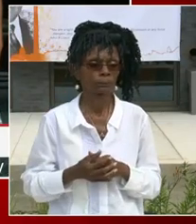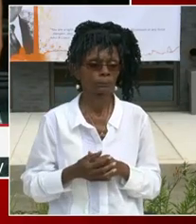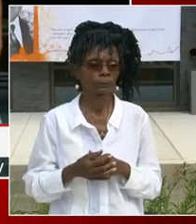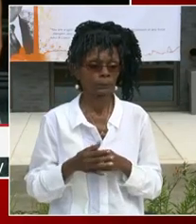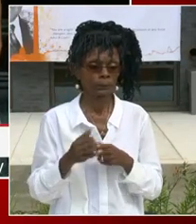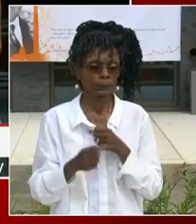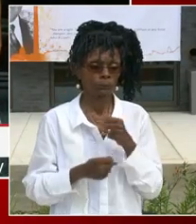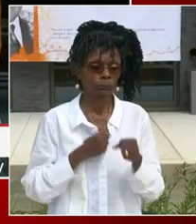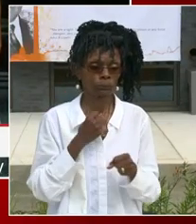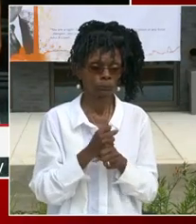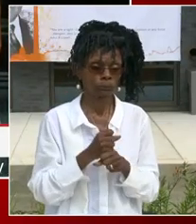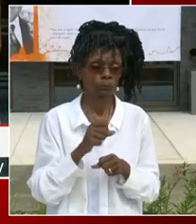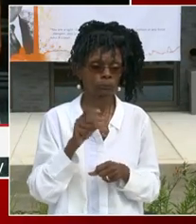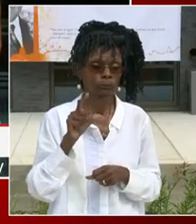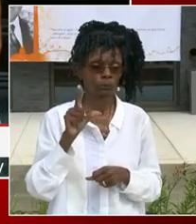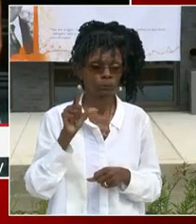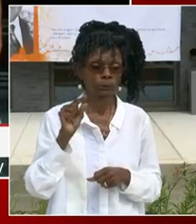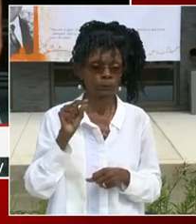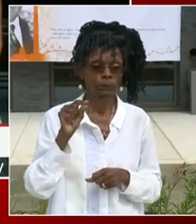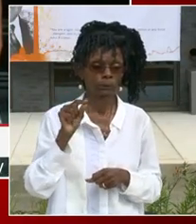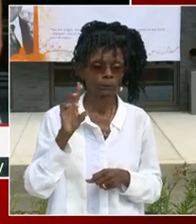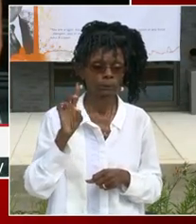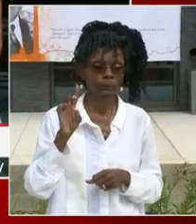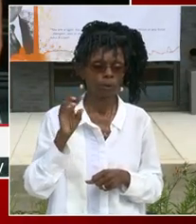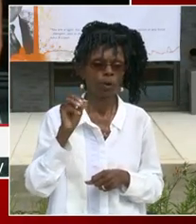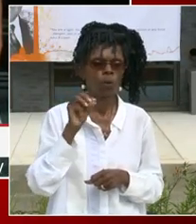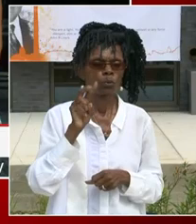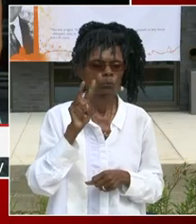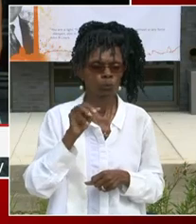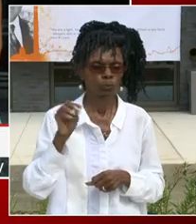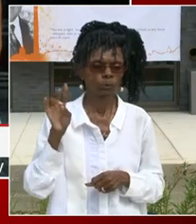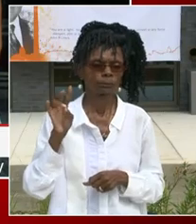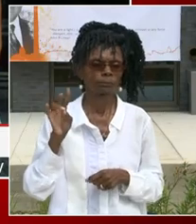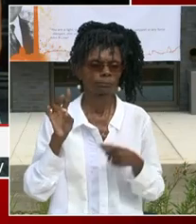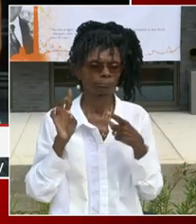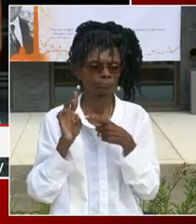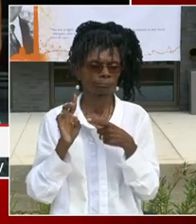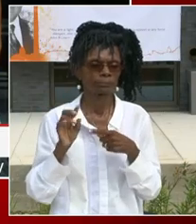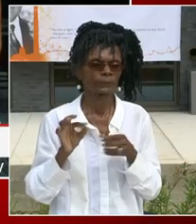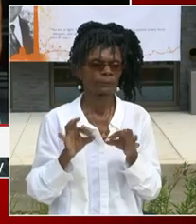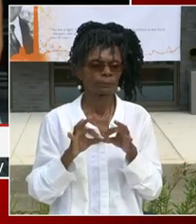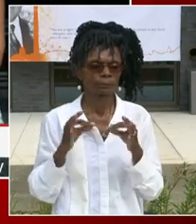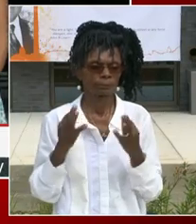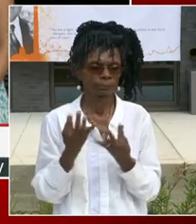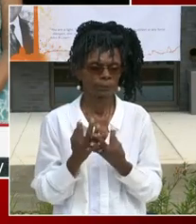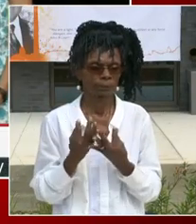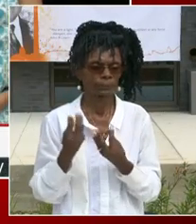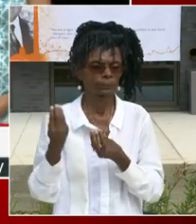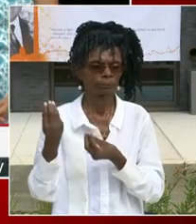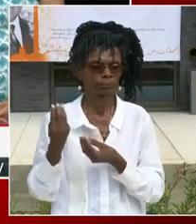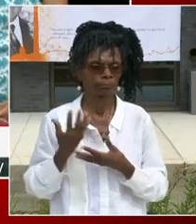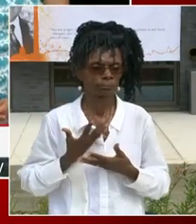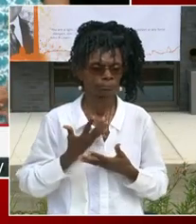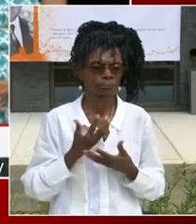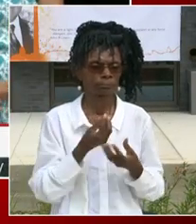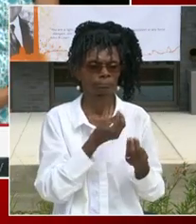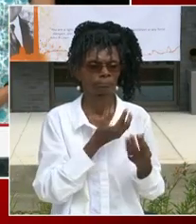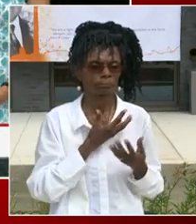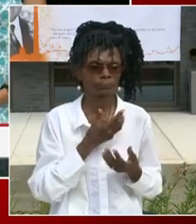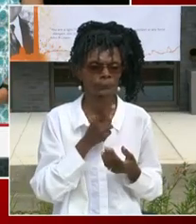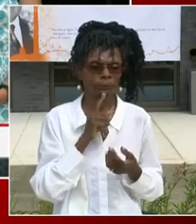What I heard then from families is that they wouldn't go to their neighborhood schools in Ward 4.